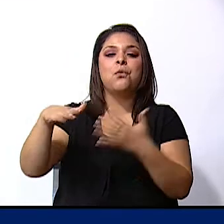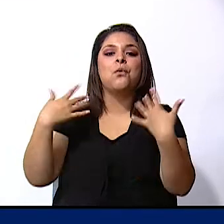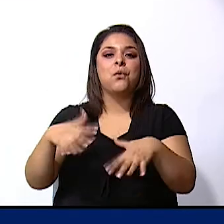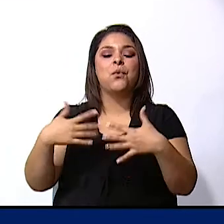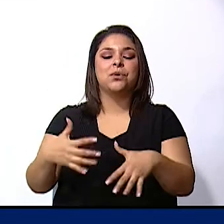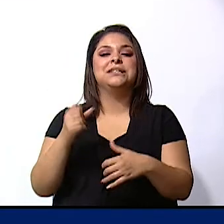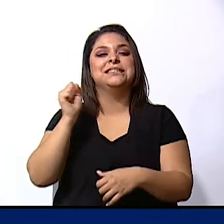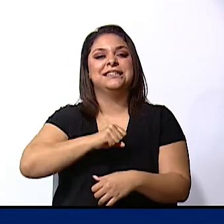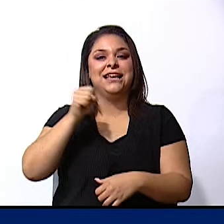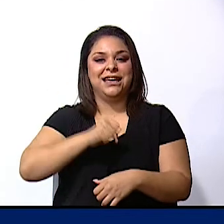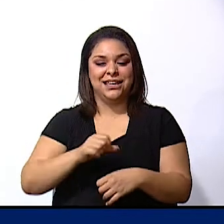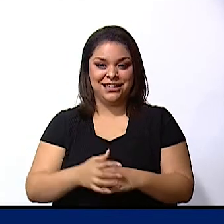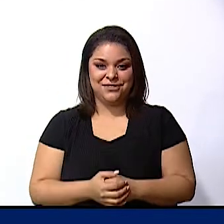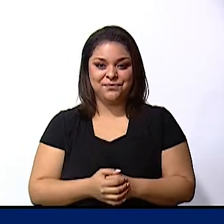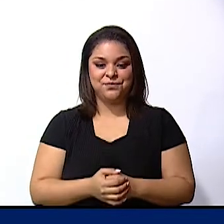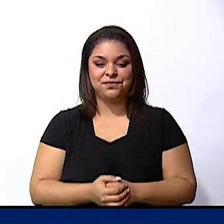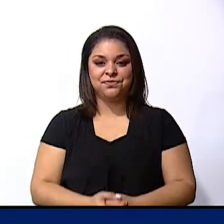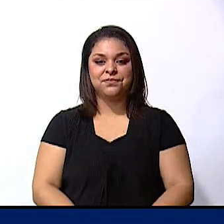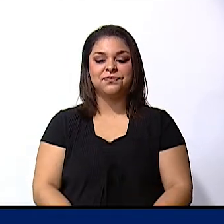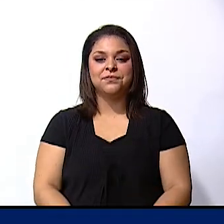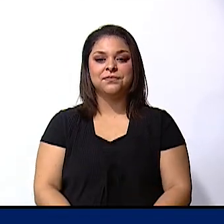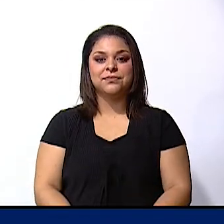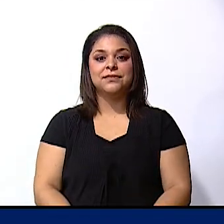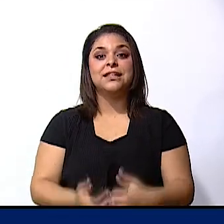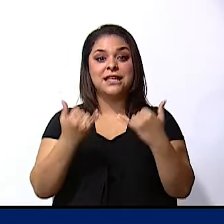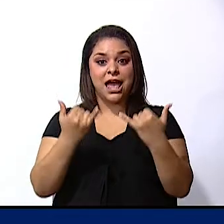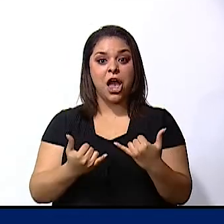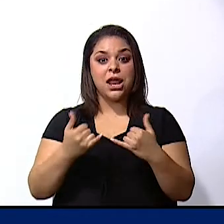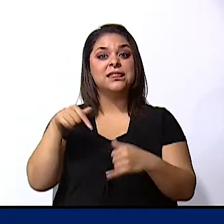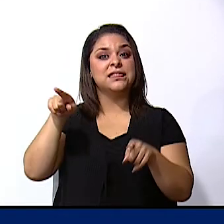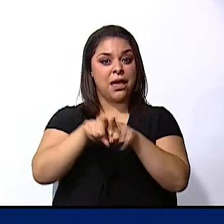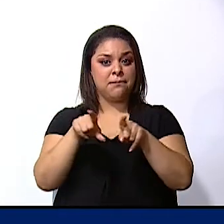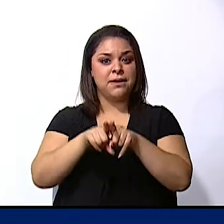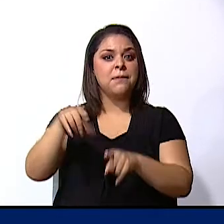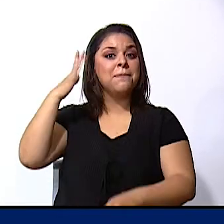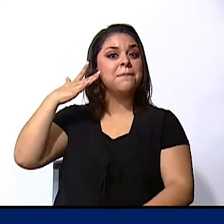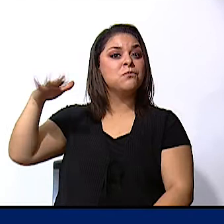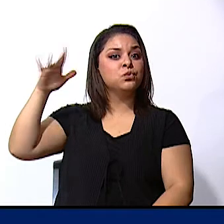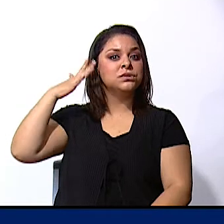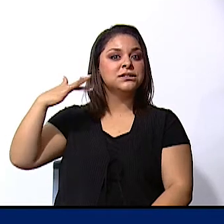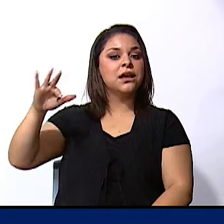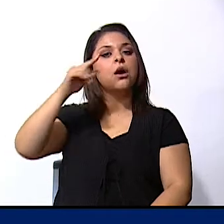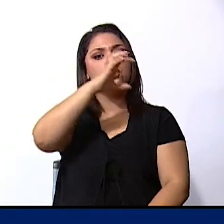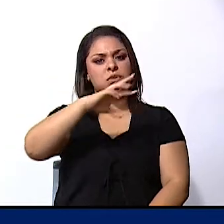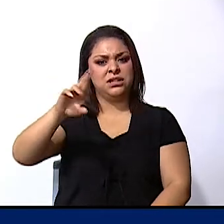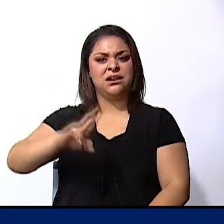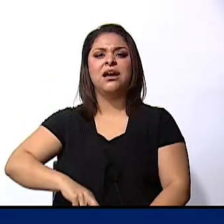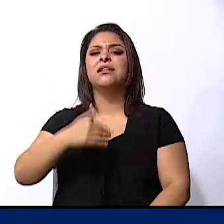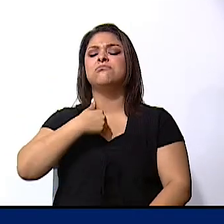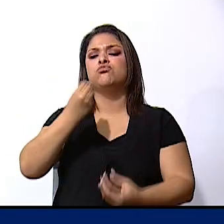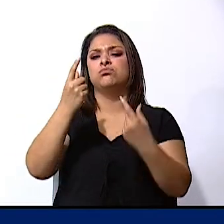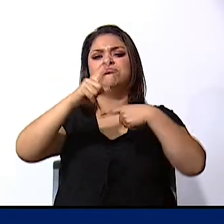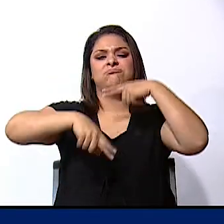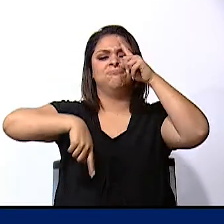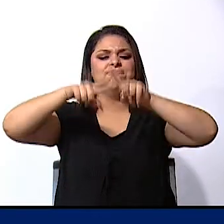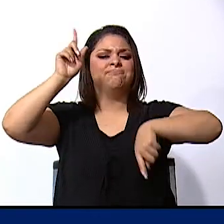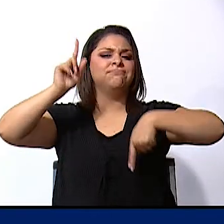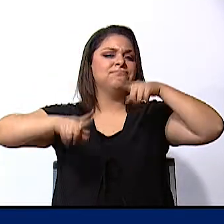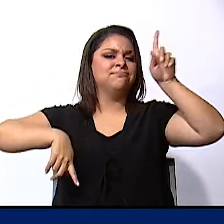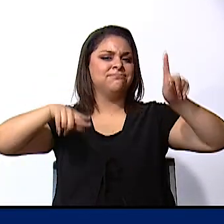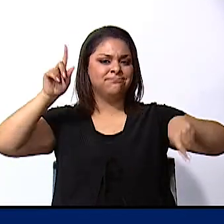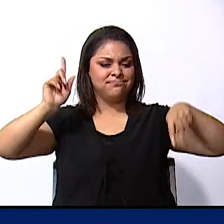and in terms of music costa rica has a huge variety or